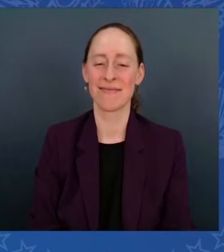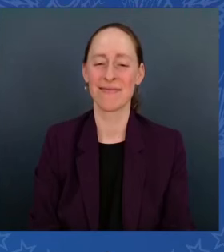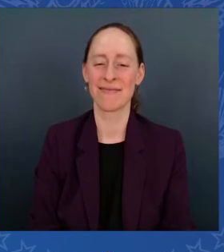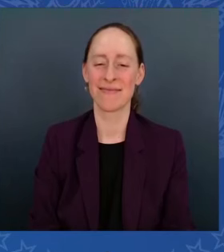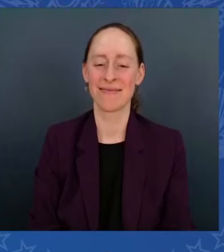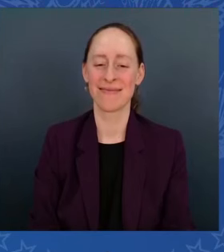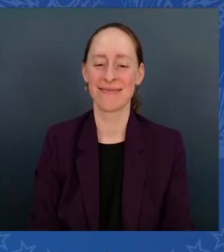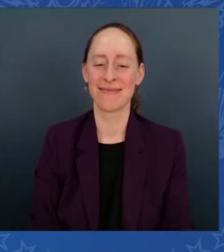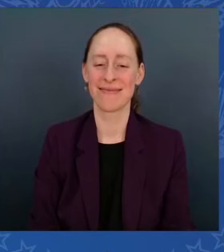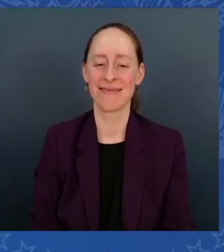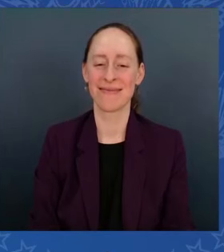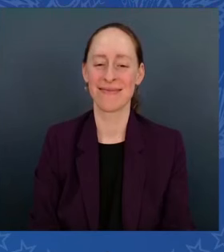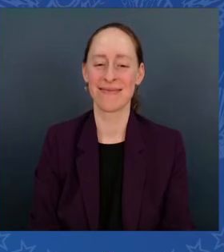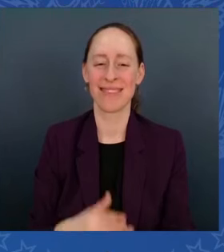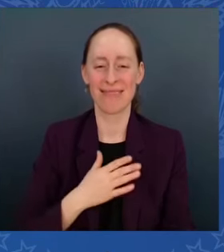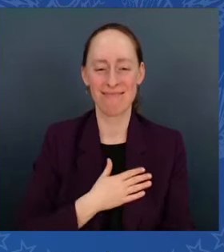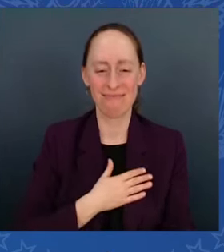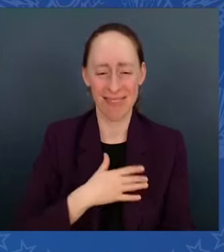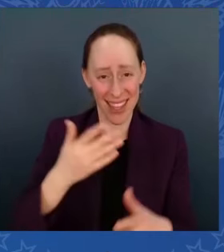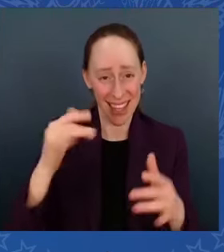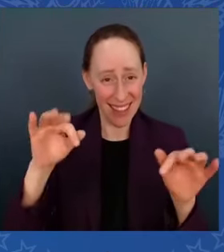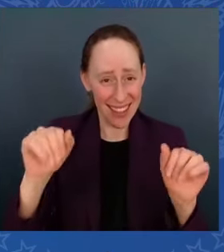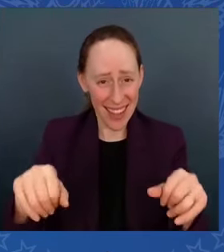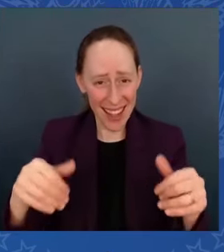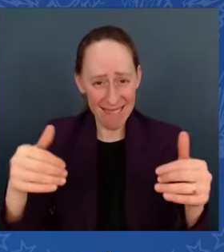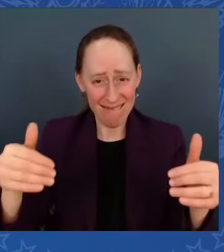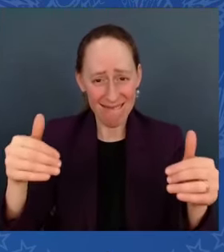Please have a seat. Take a seat. you have one.